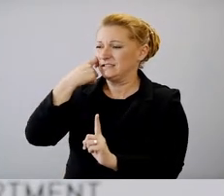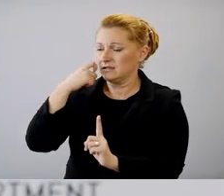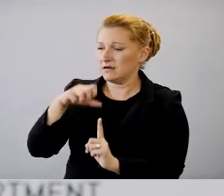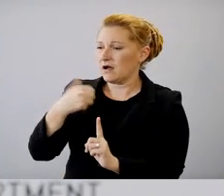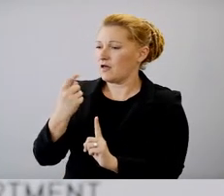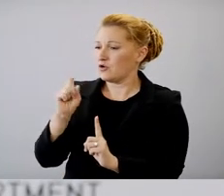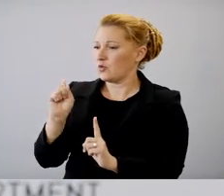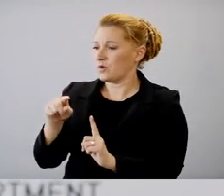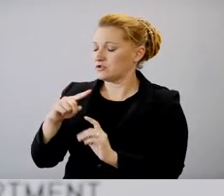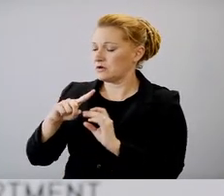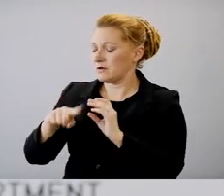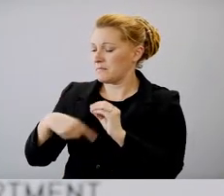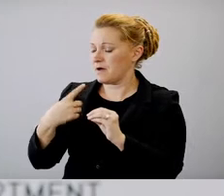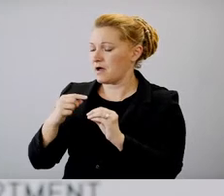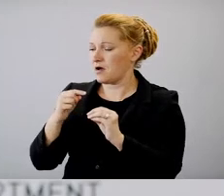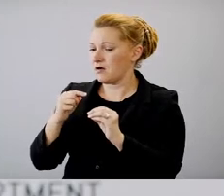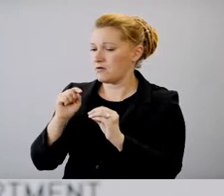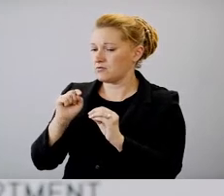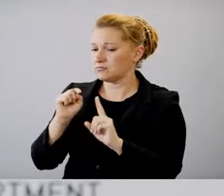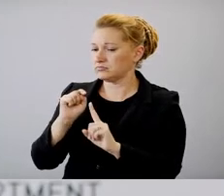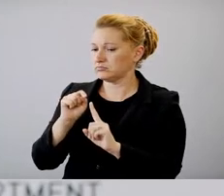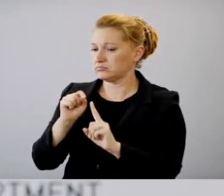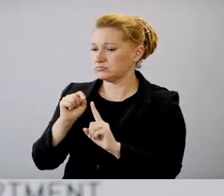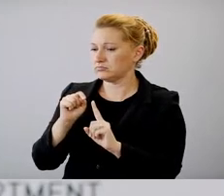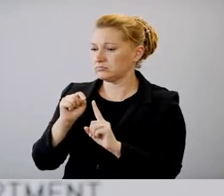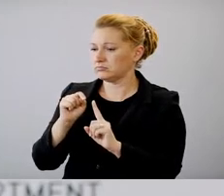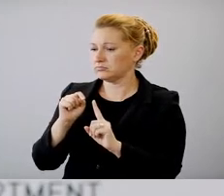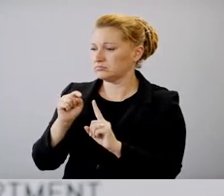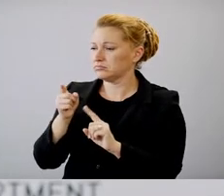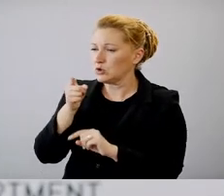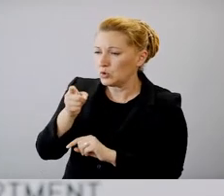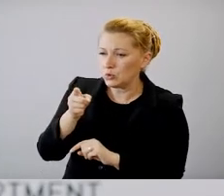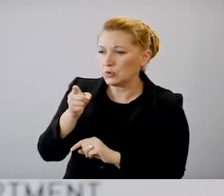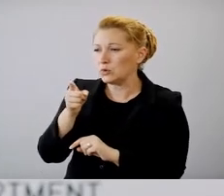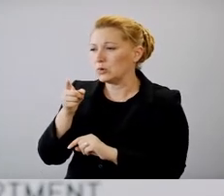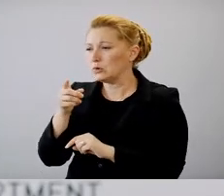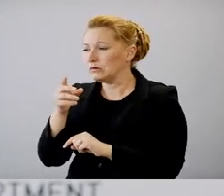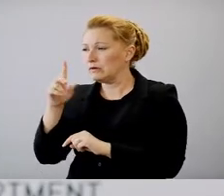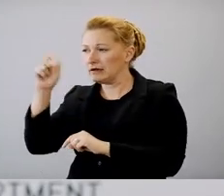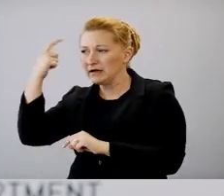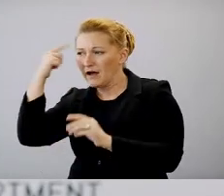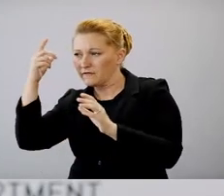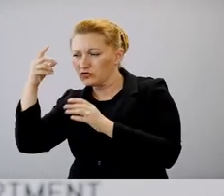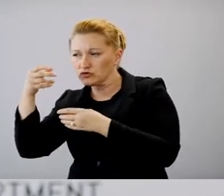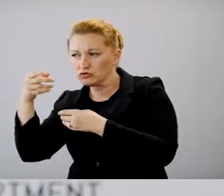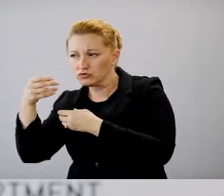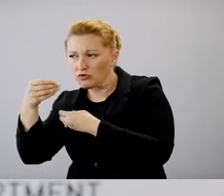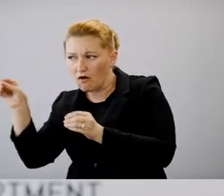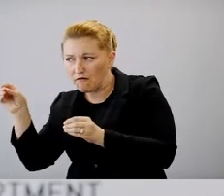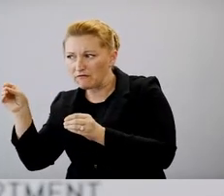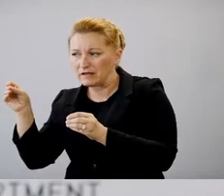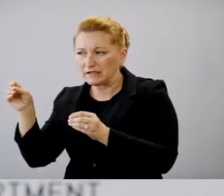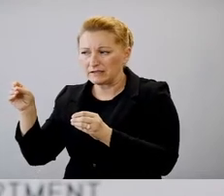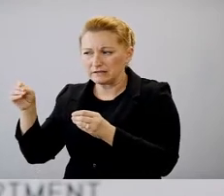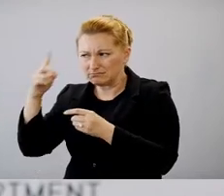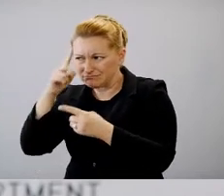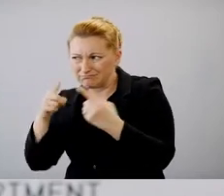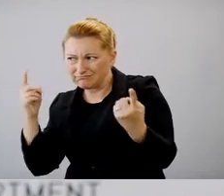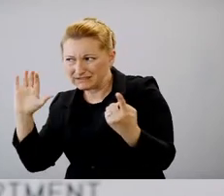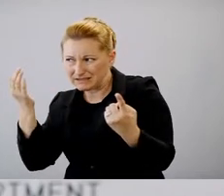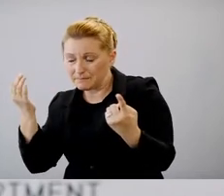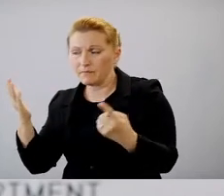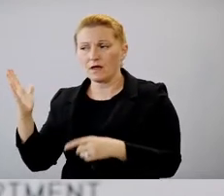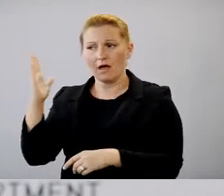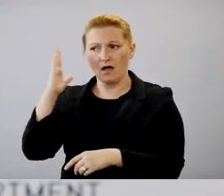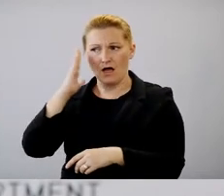Brianna had just asked, um, just in regards to you and the governor's office being on the same page. I know that a spokesperson for the governor's